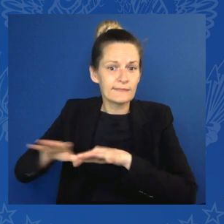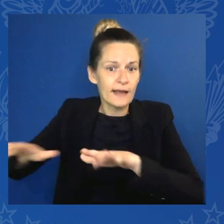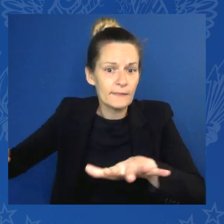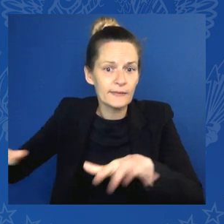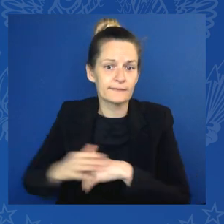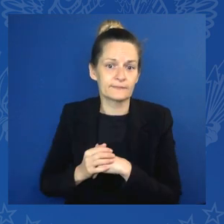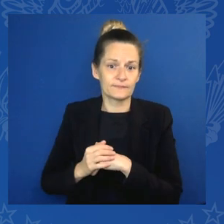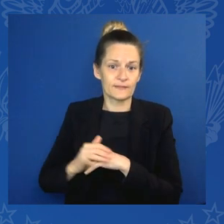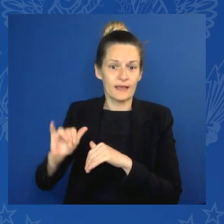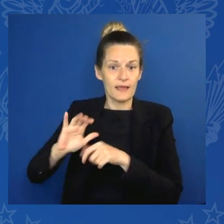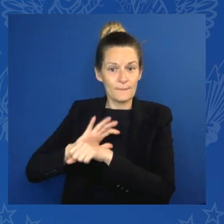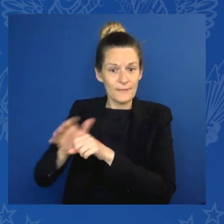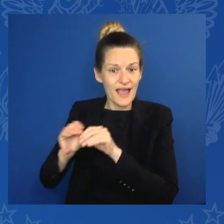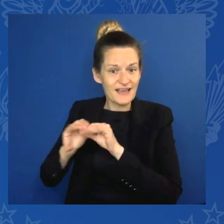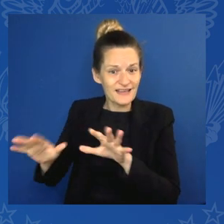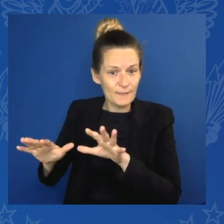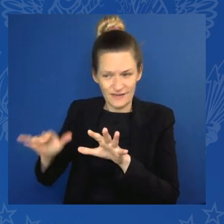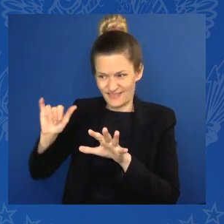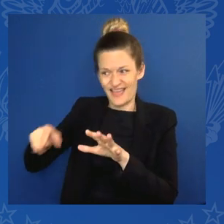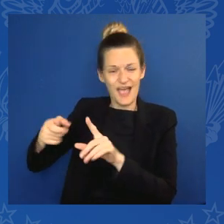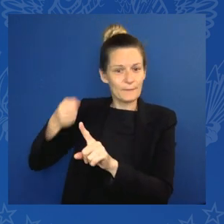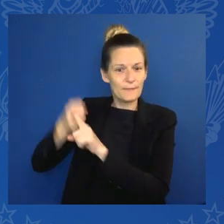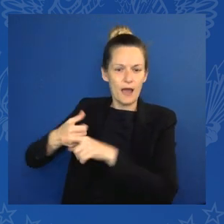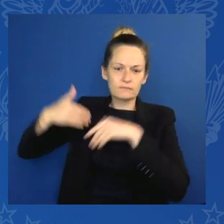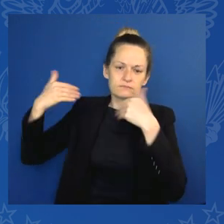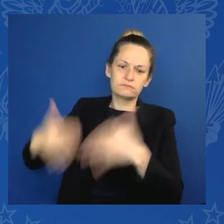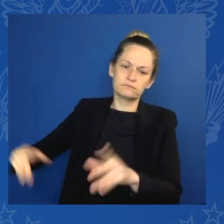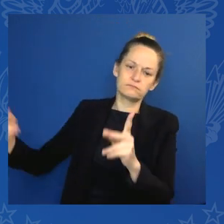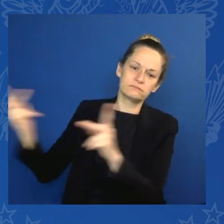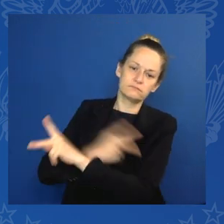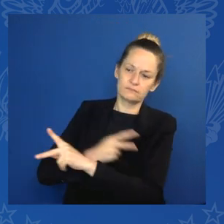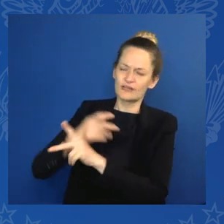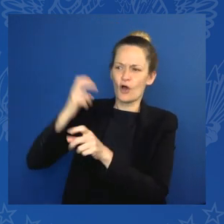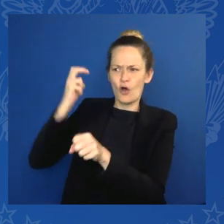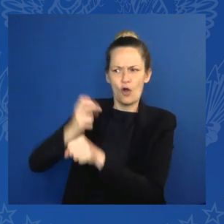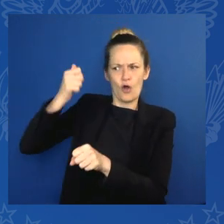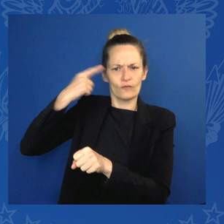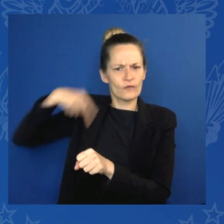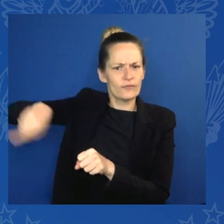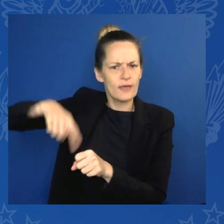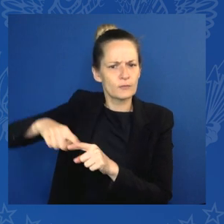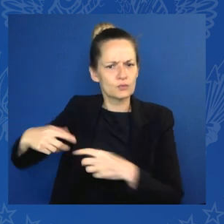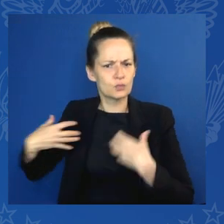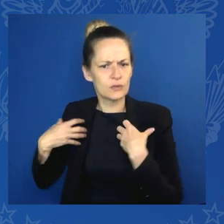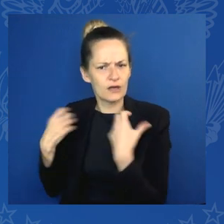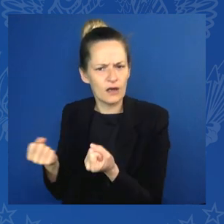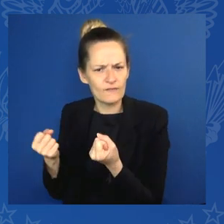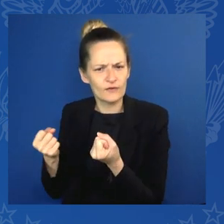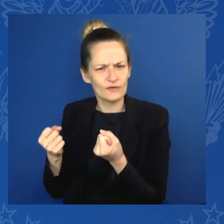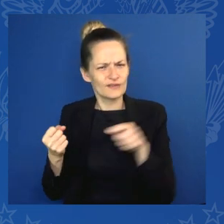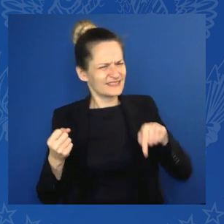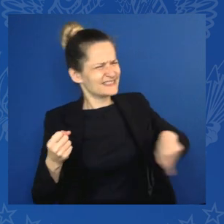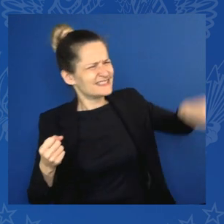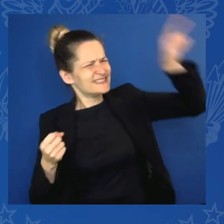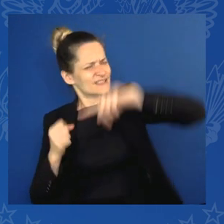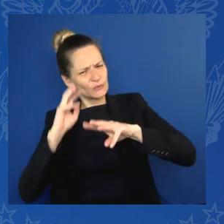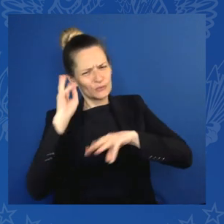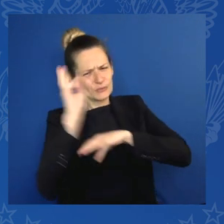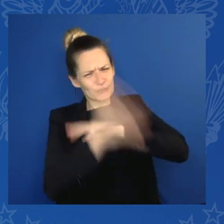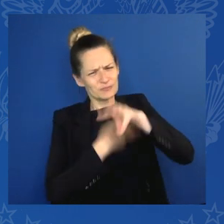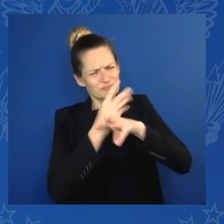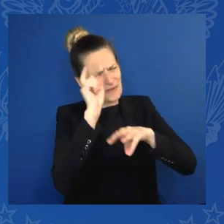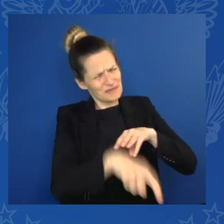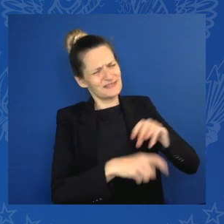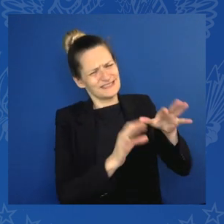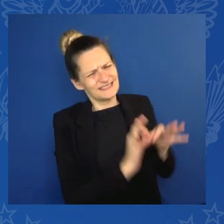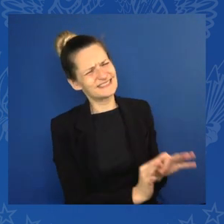connected world, that's not just a humanitarian concern. It's an economic and a security concern for all of us.